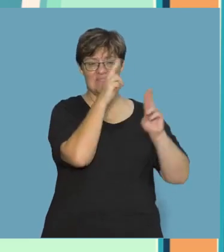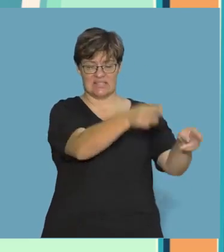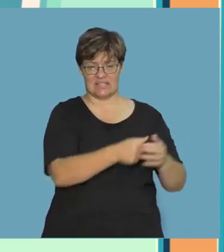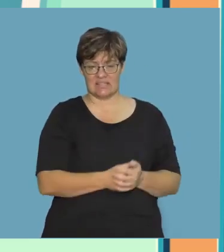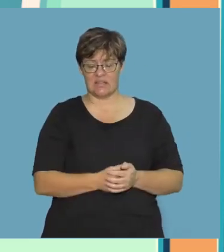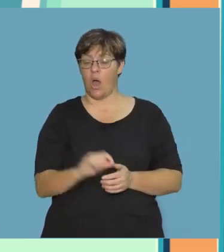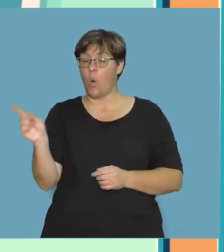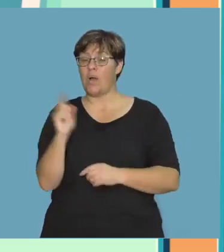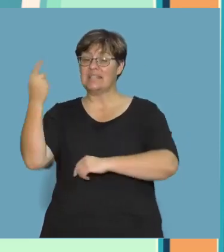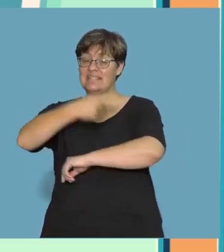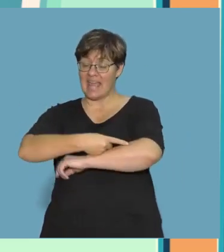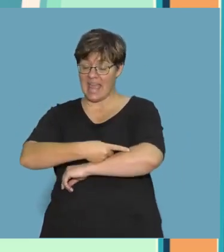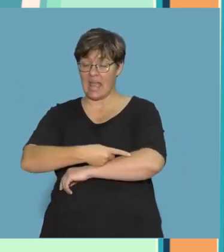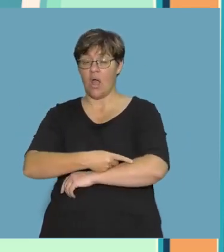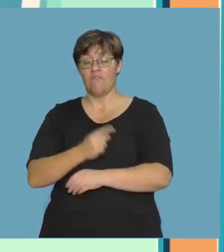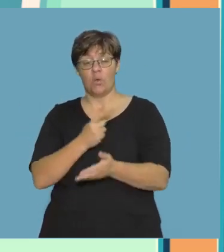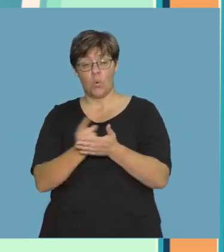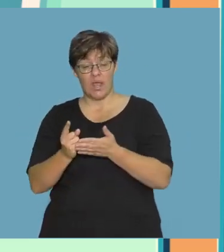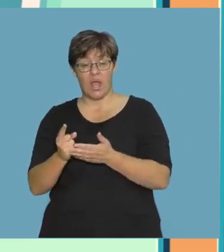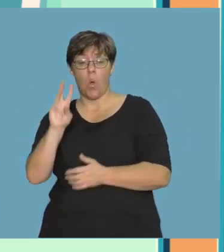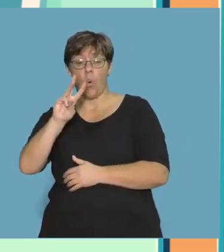day of the week was their visit?